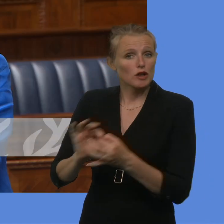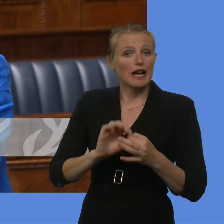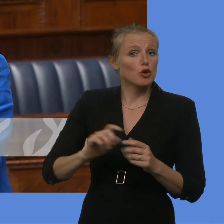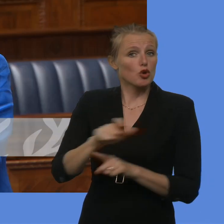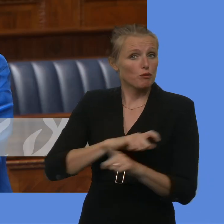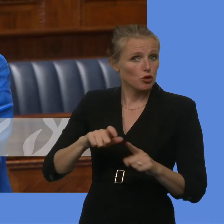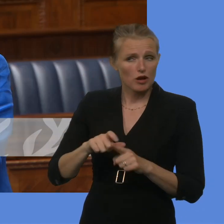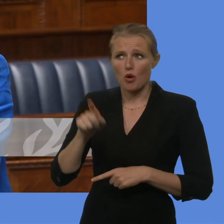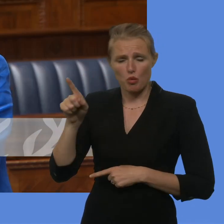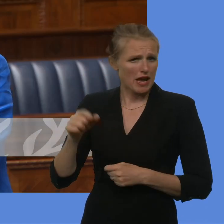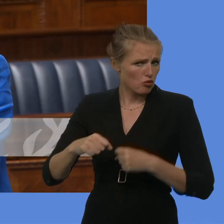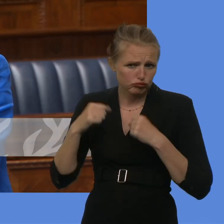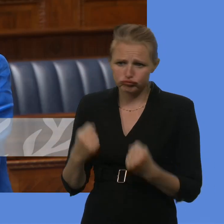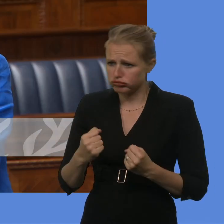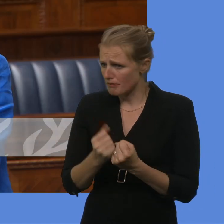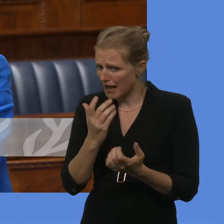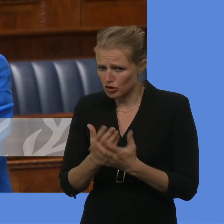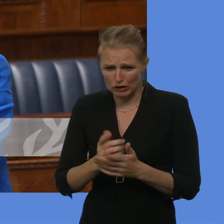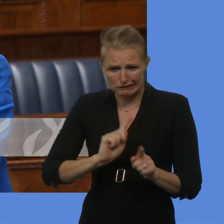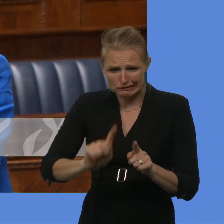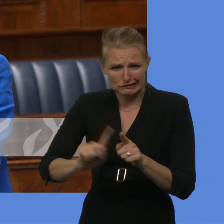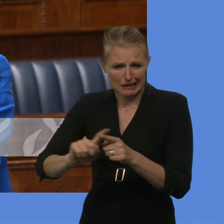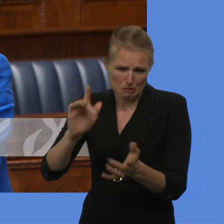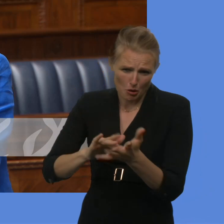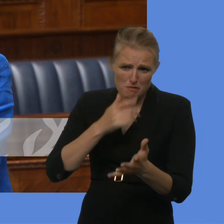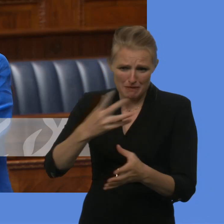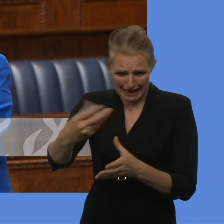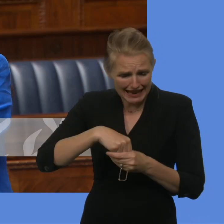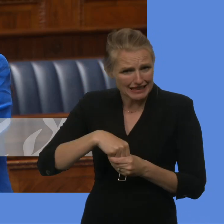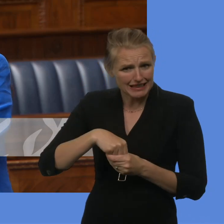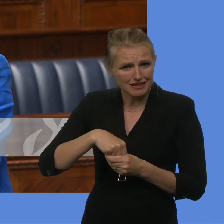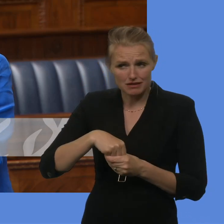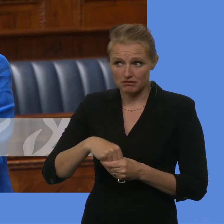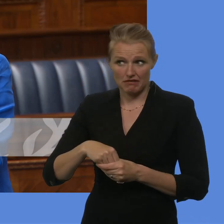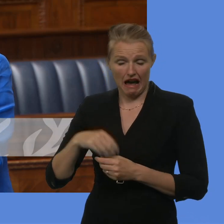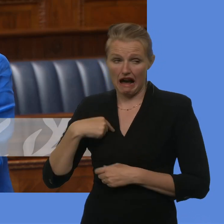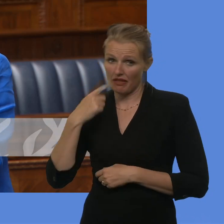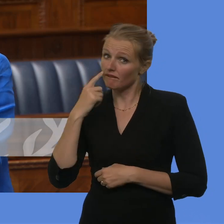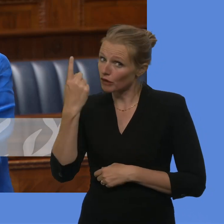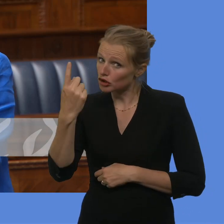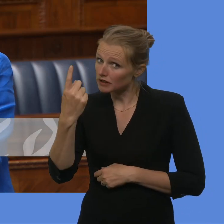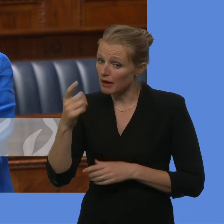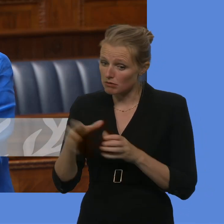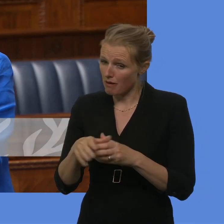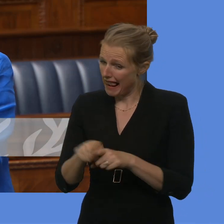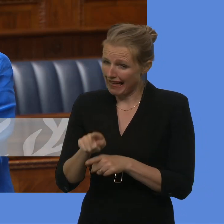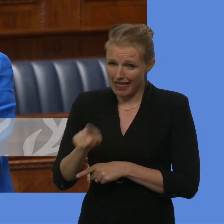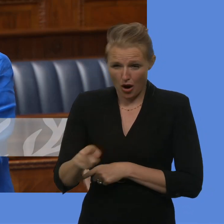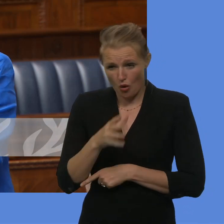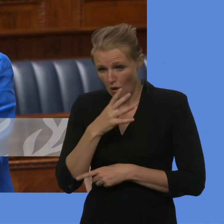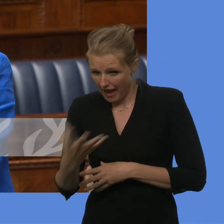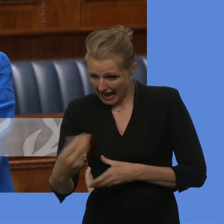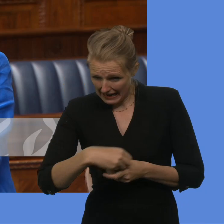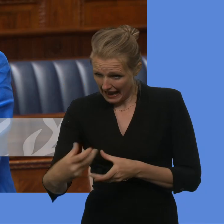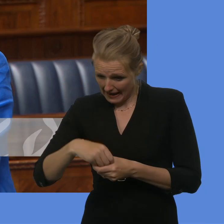detailed stakeholder co-production approach with that. think that was the first time that any department had done such a thing. Of course, it has evolved and